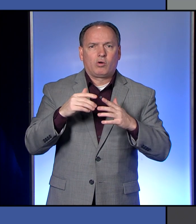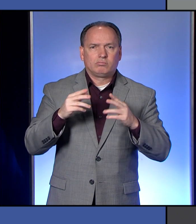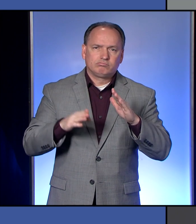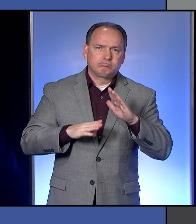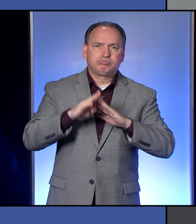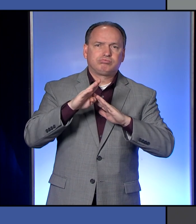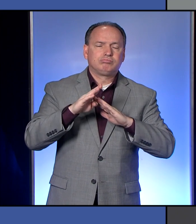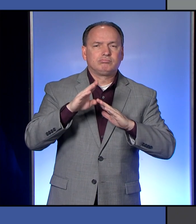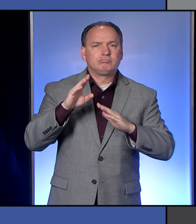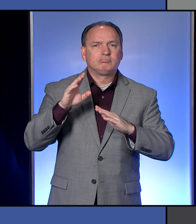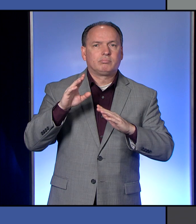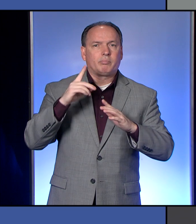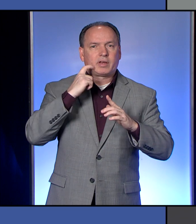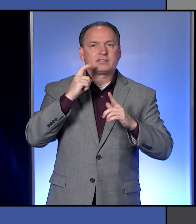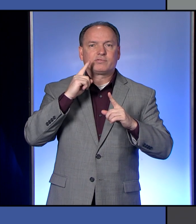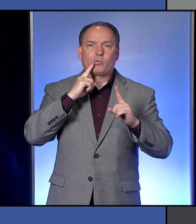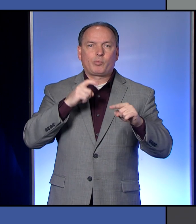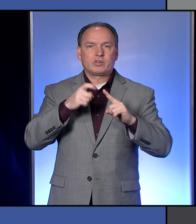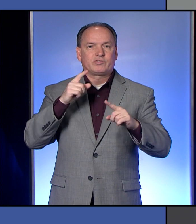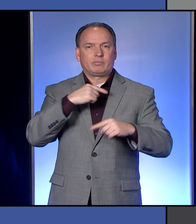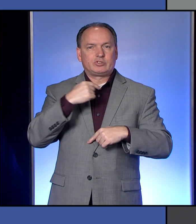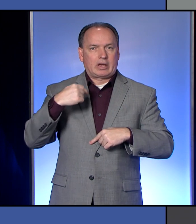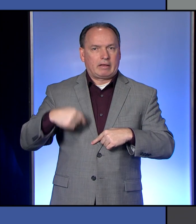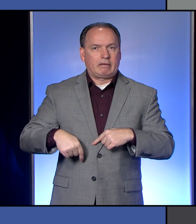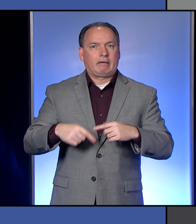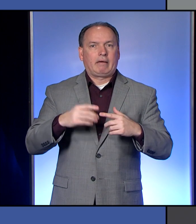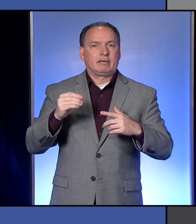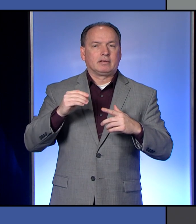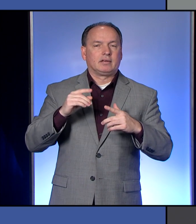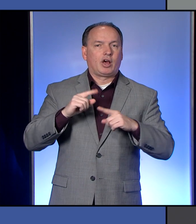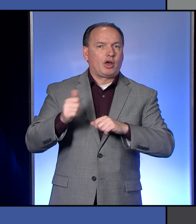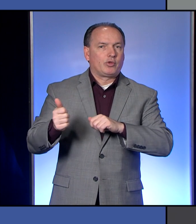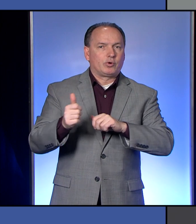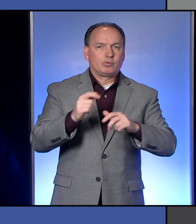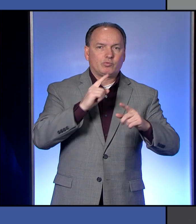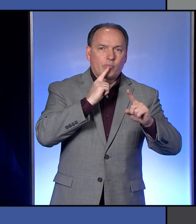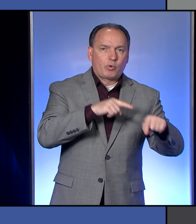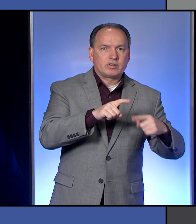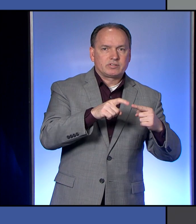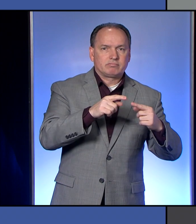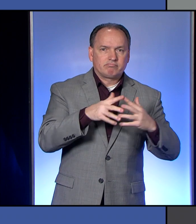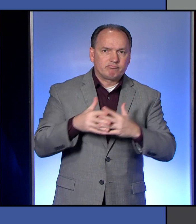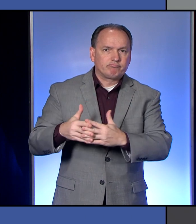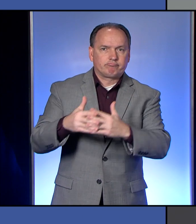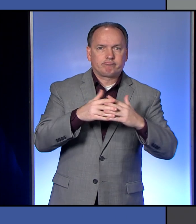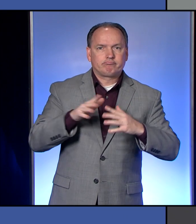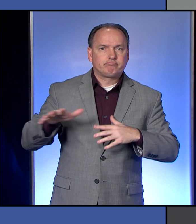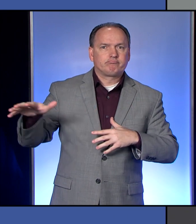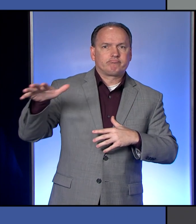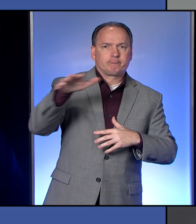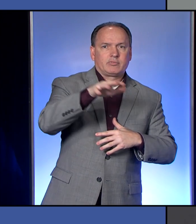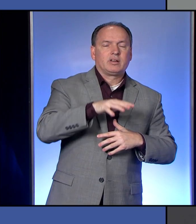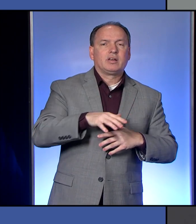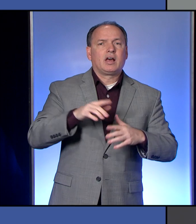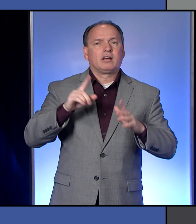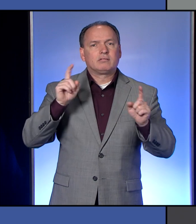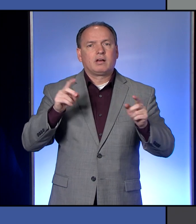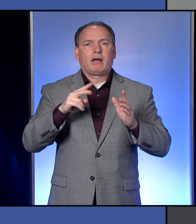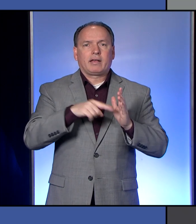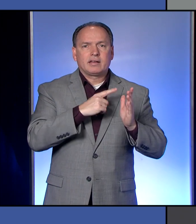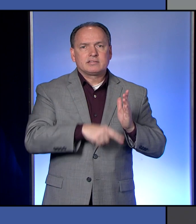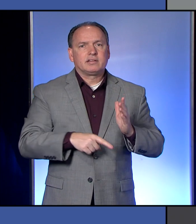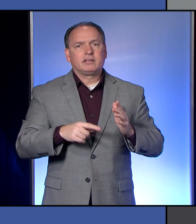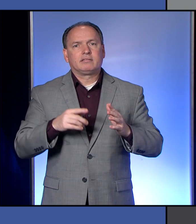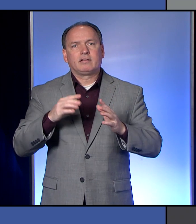reports out of China and, of course, early arrivals here in the United States. With canceling elective surgeries and realigning